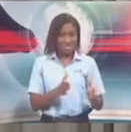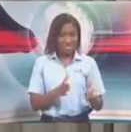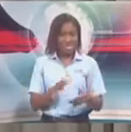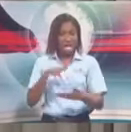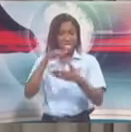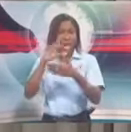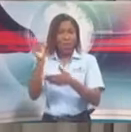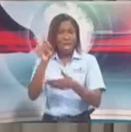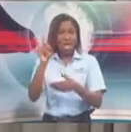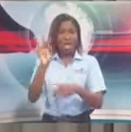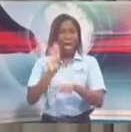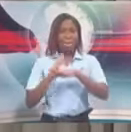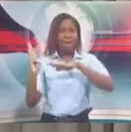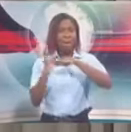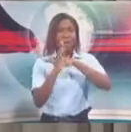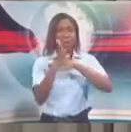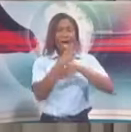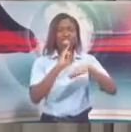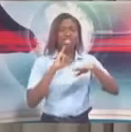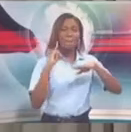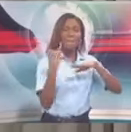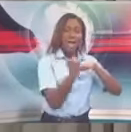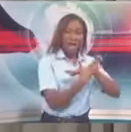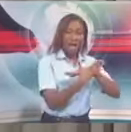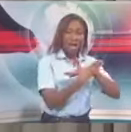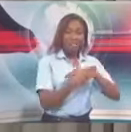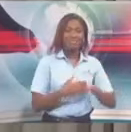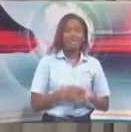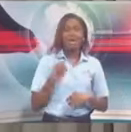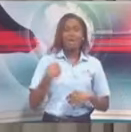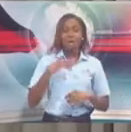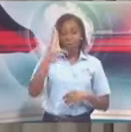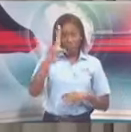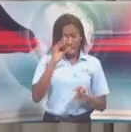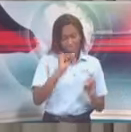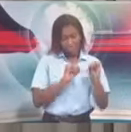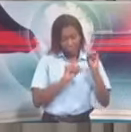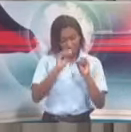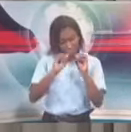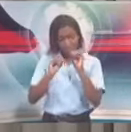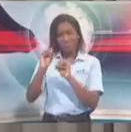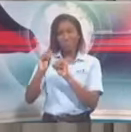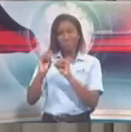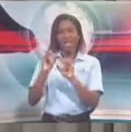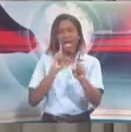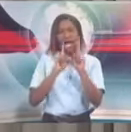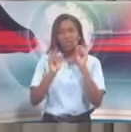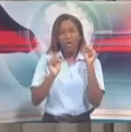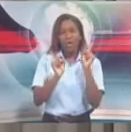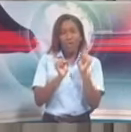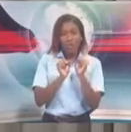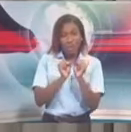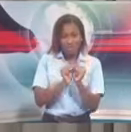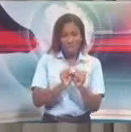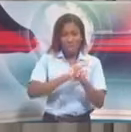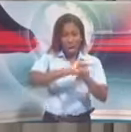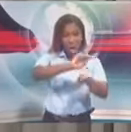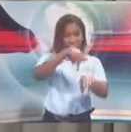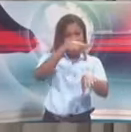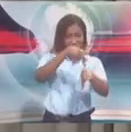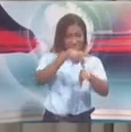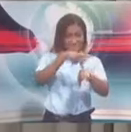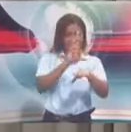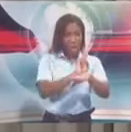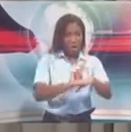Jamaica, we are going to be putting things in place. I am dealing with the principals of the various institutions in